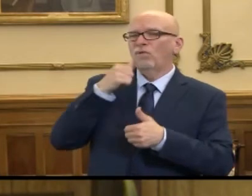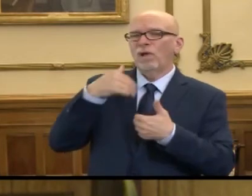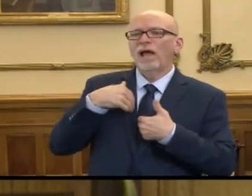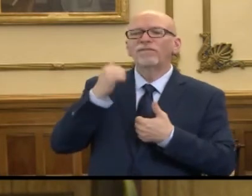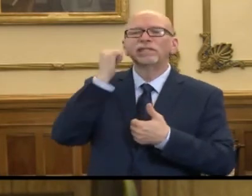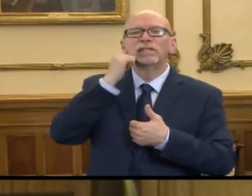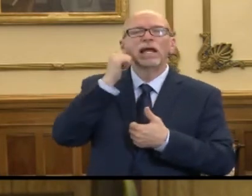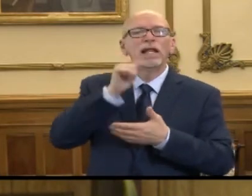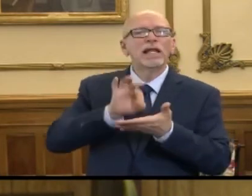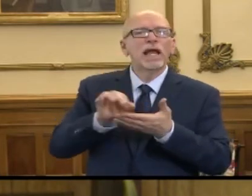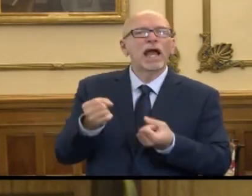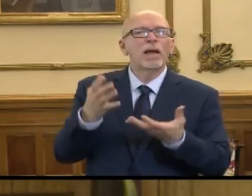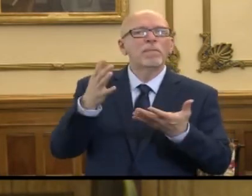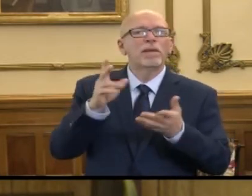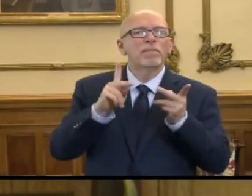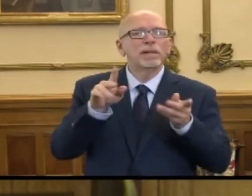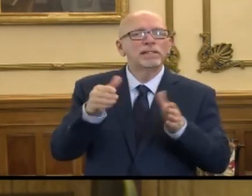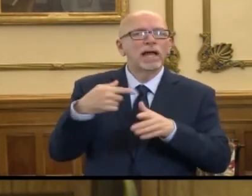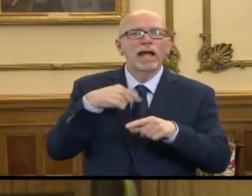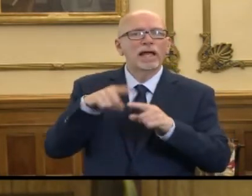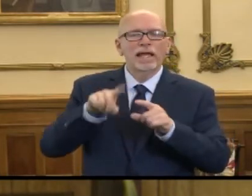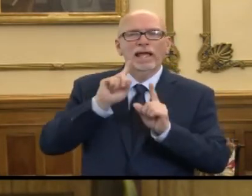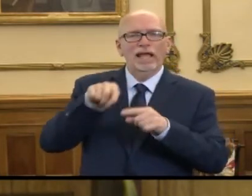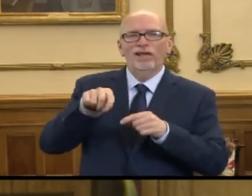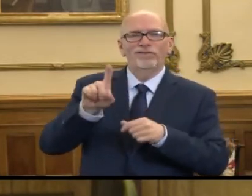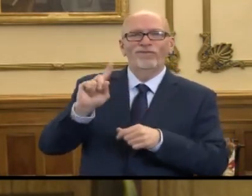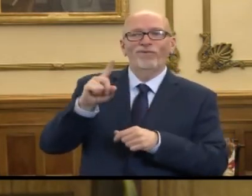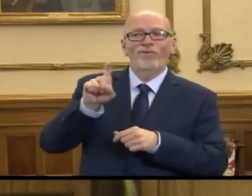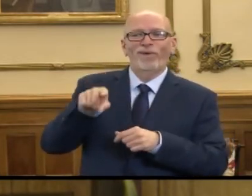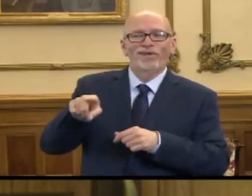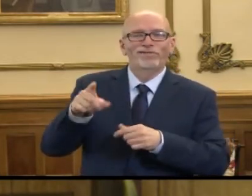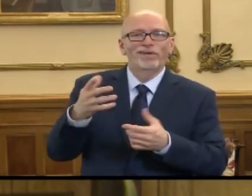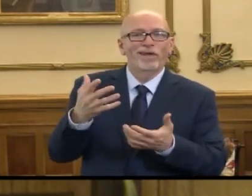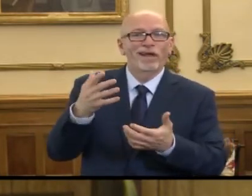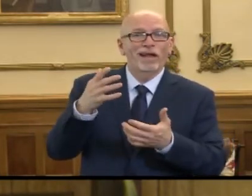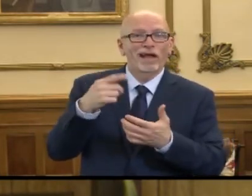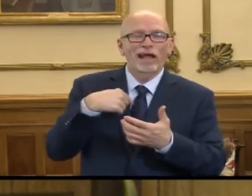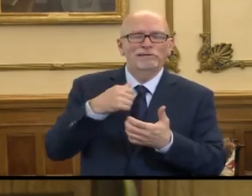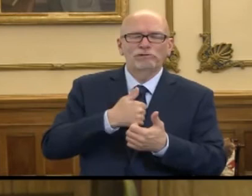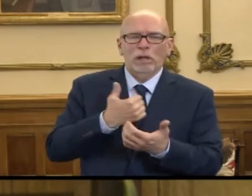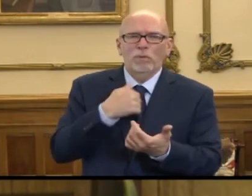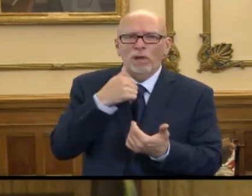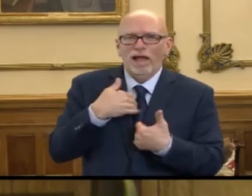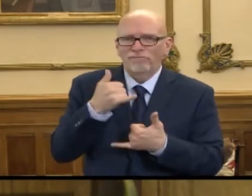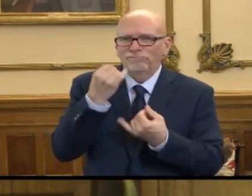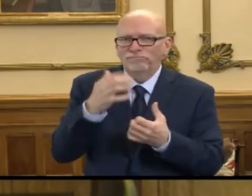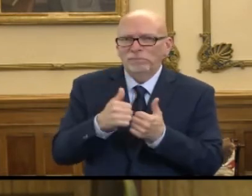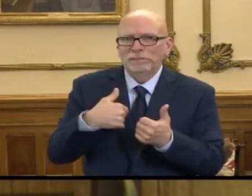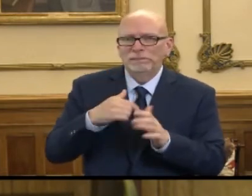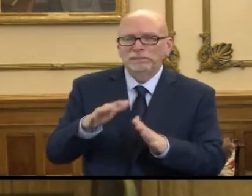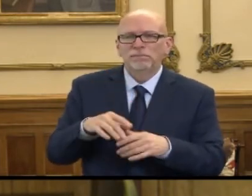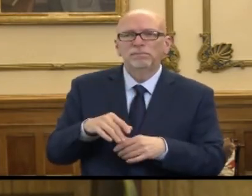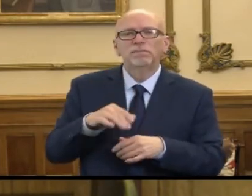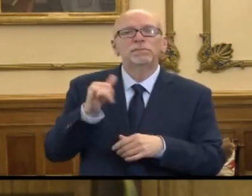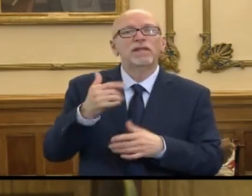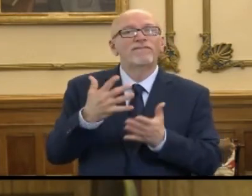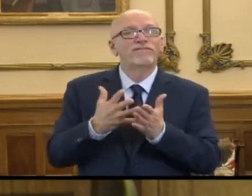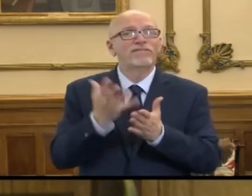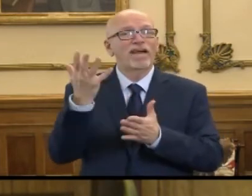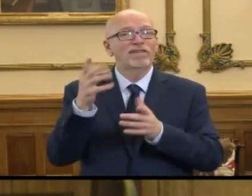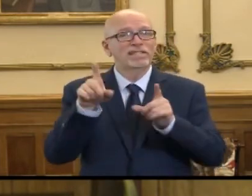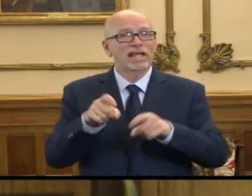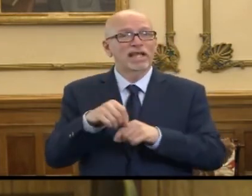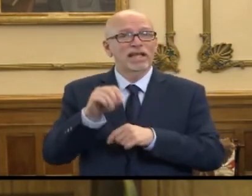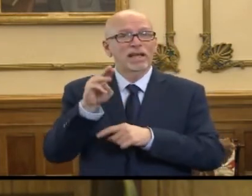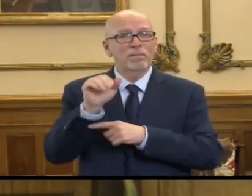-day count of numbers in front of me, so I can't answer that right now. I'm sorry that I can't. With regards to the five times the numbers in